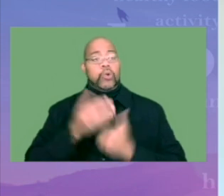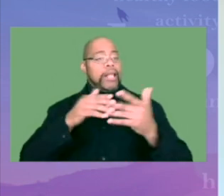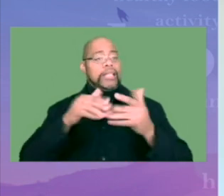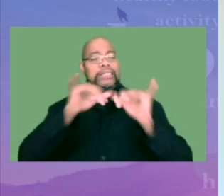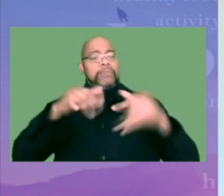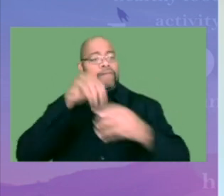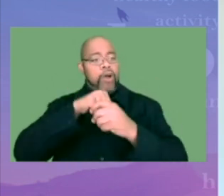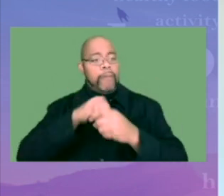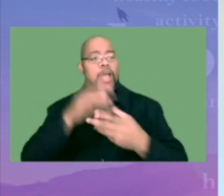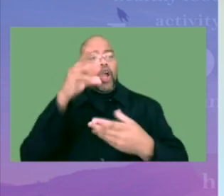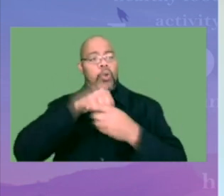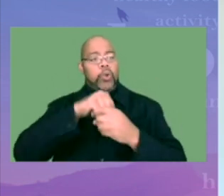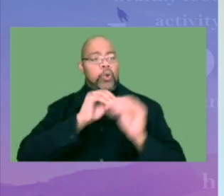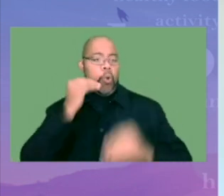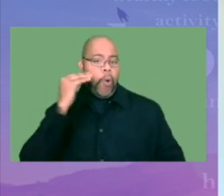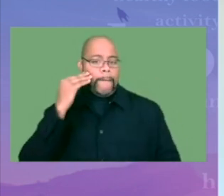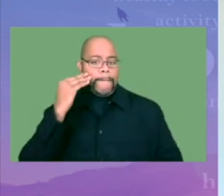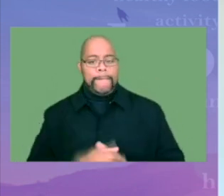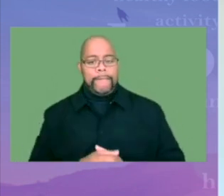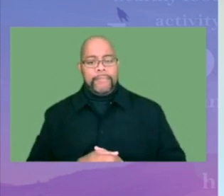involvement, including homelessness.